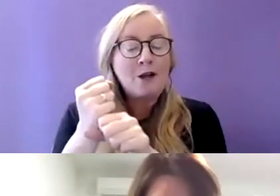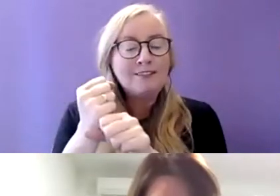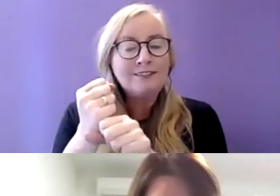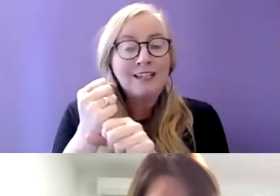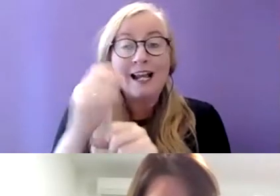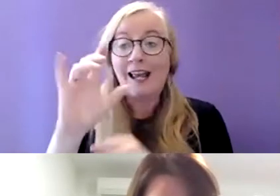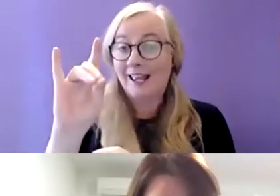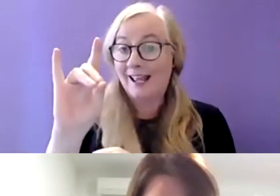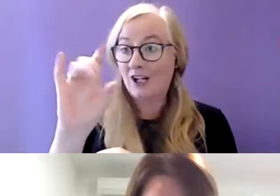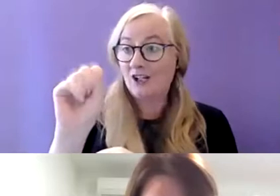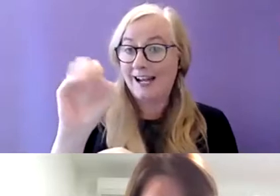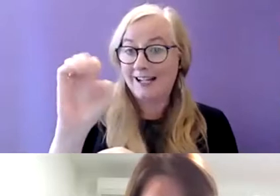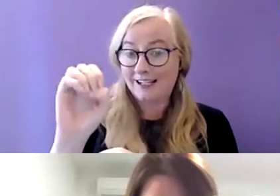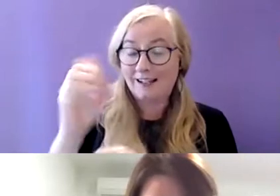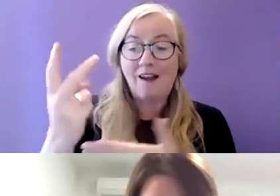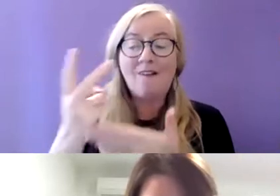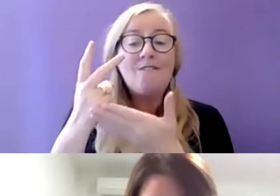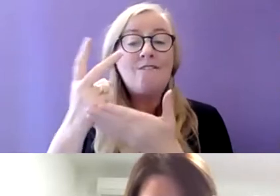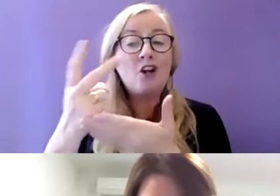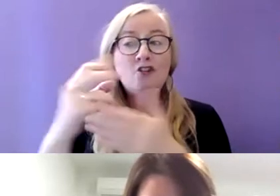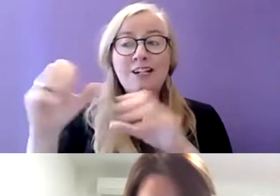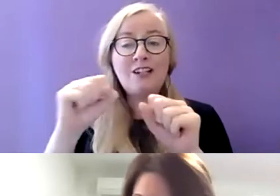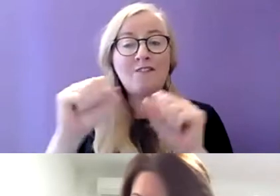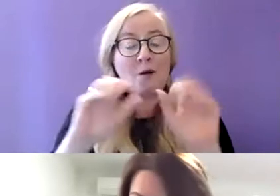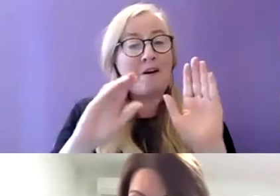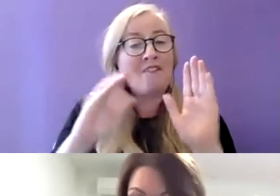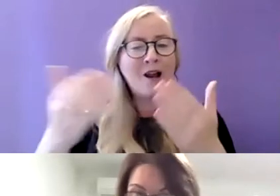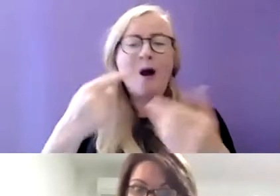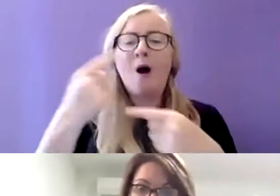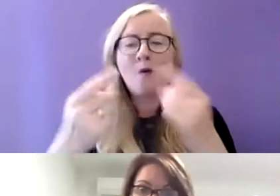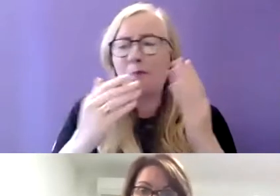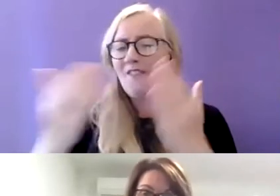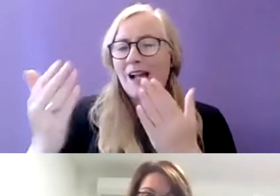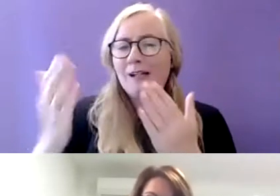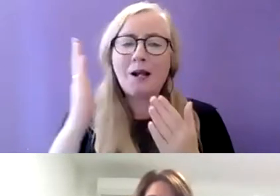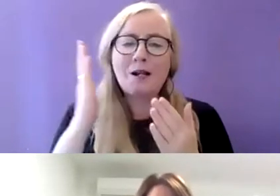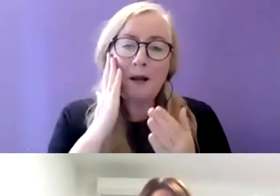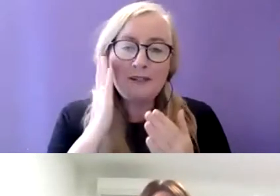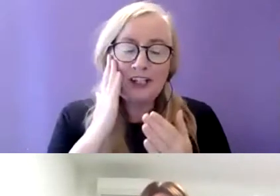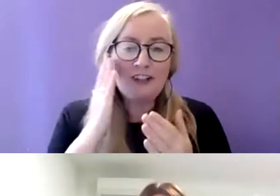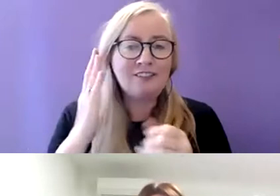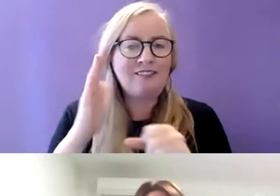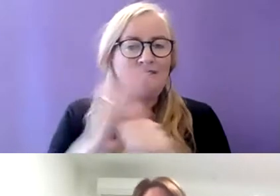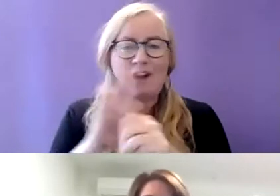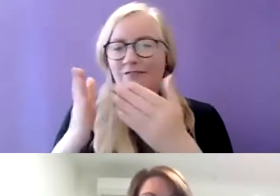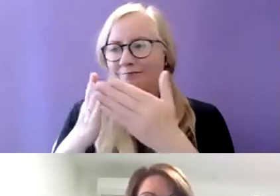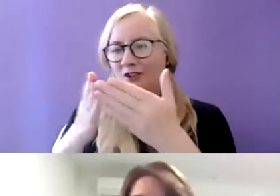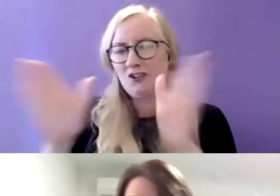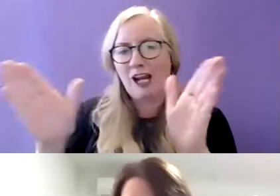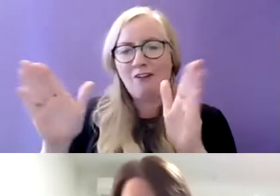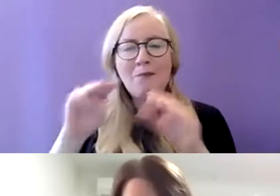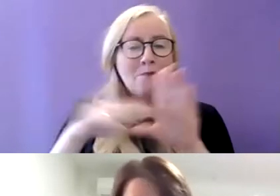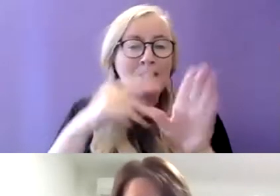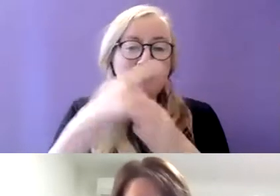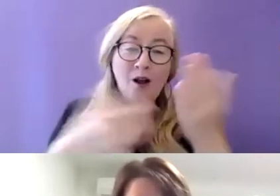the HSE and the voluntary service providers would have provided the accommodation for generally people with disabilities mostly